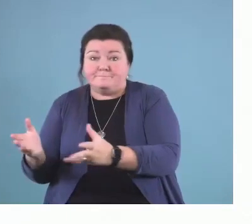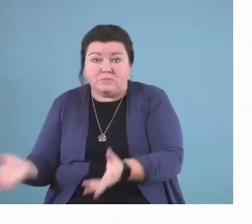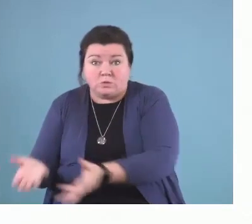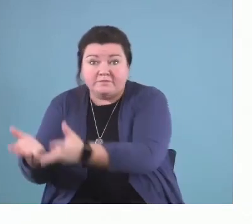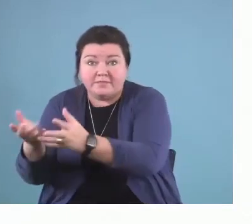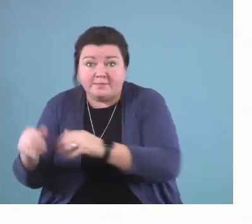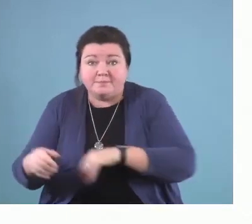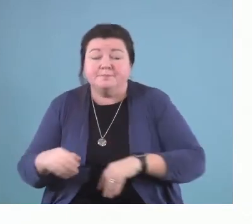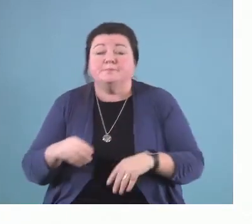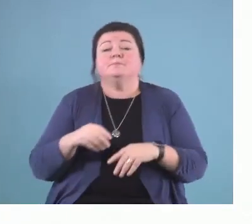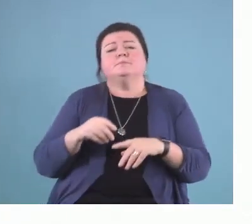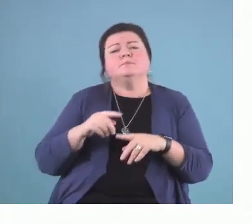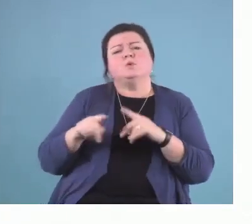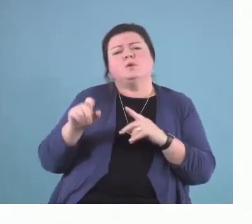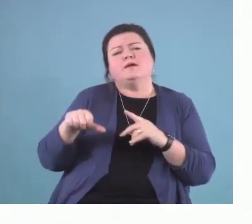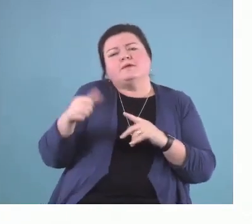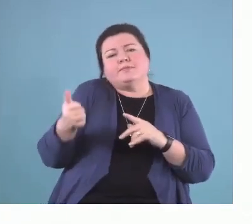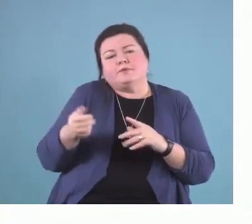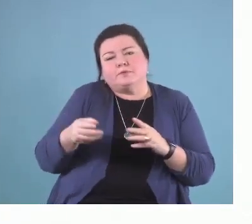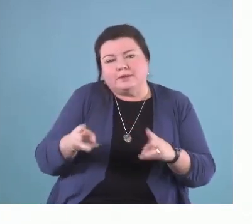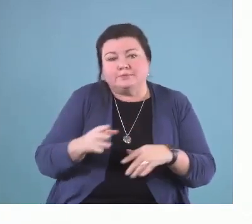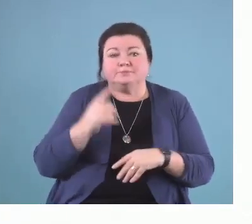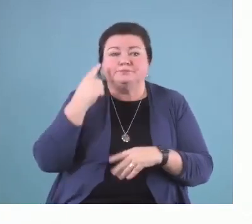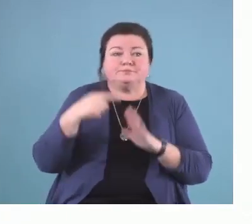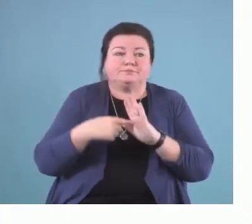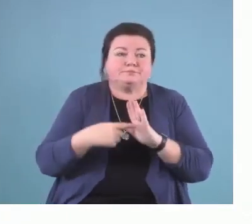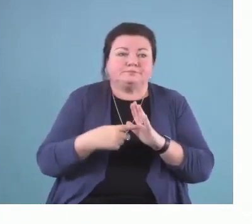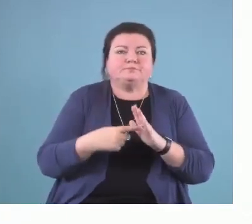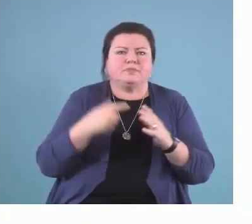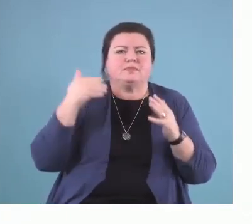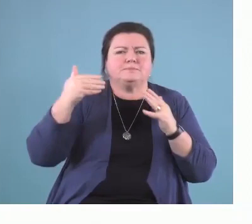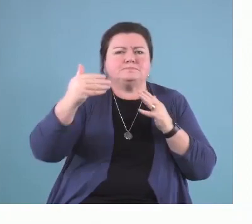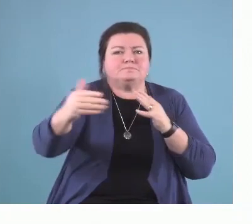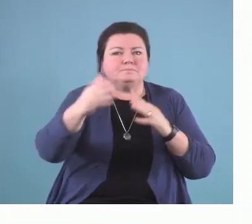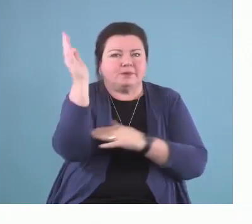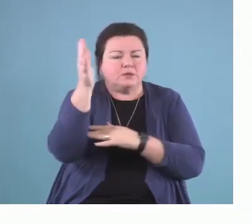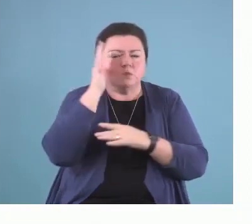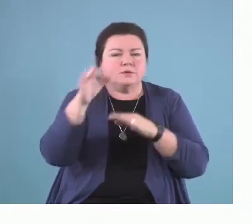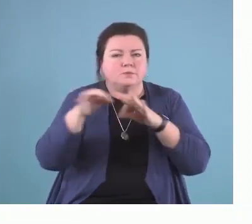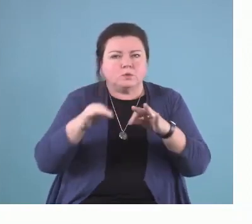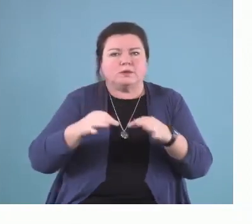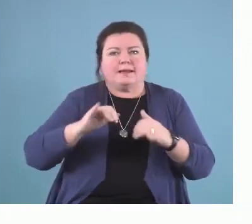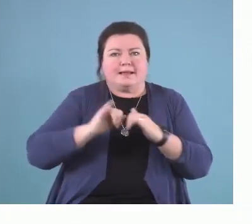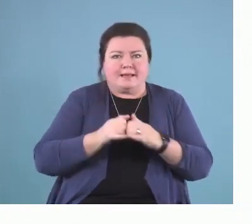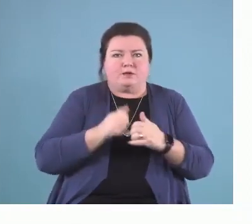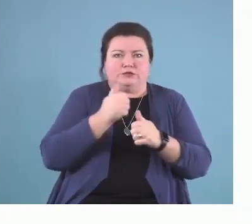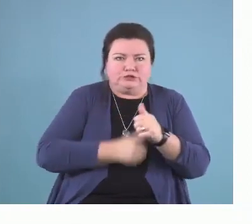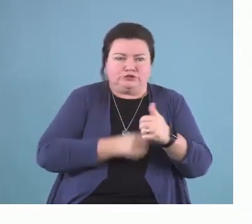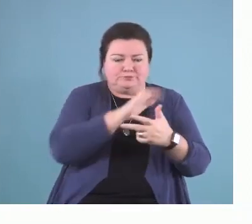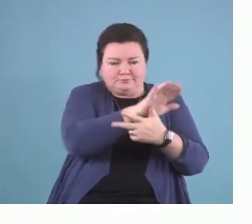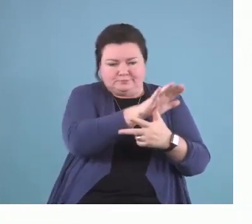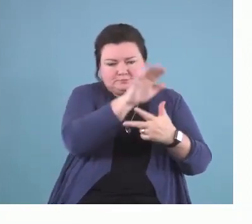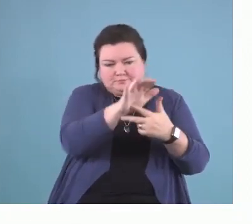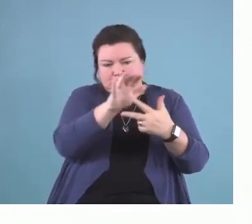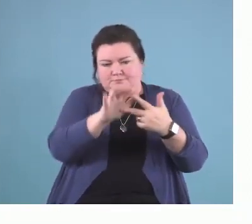and then there are ways, which I'm going to talk about towards the end of the presentation, of looking at each of these areas and asking